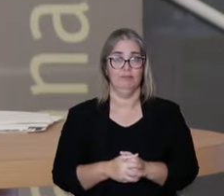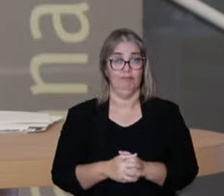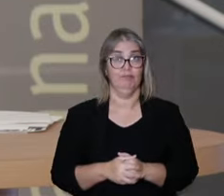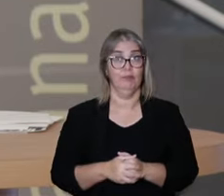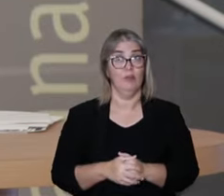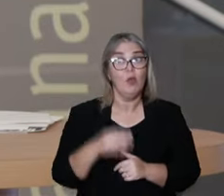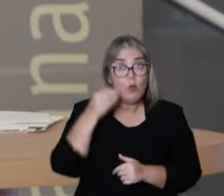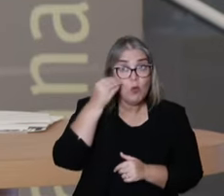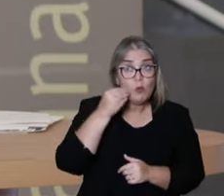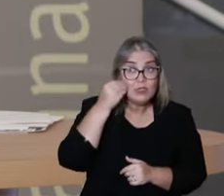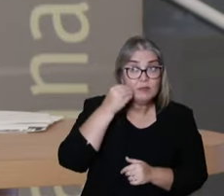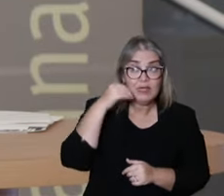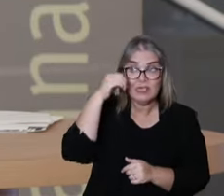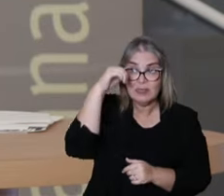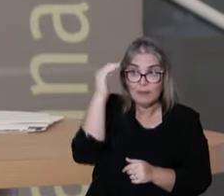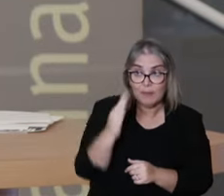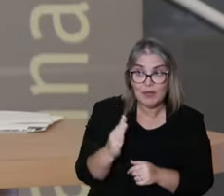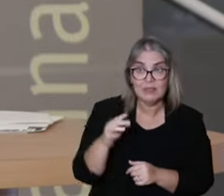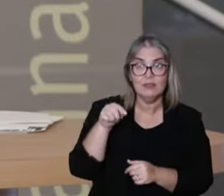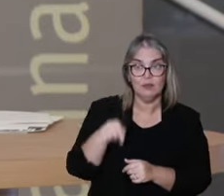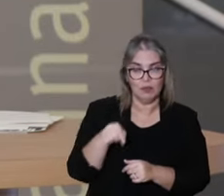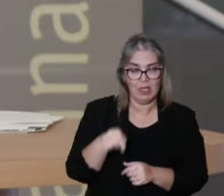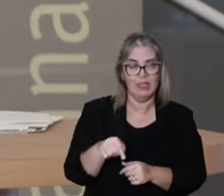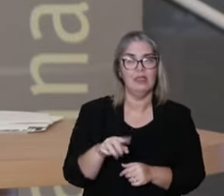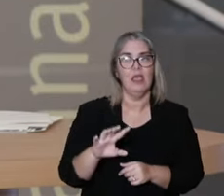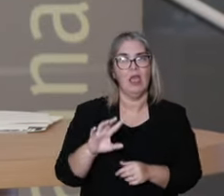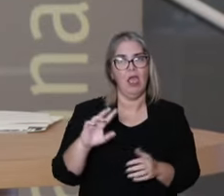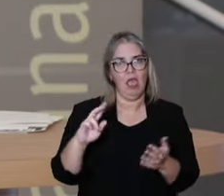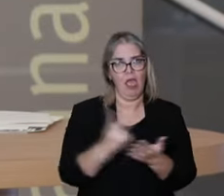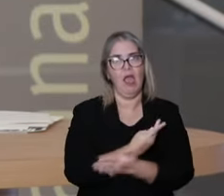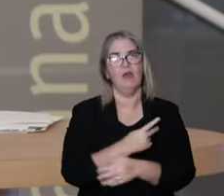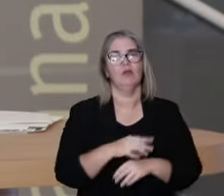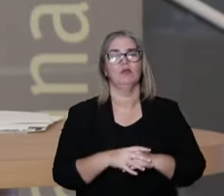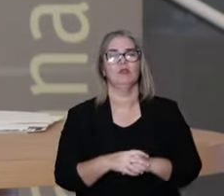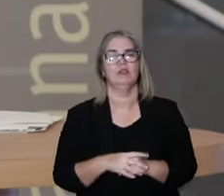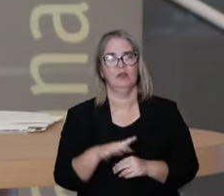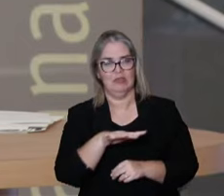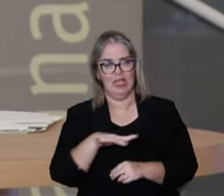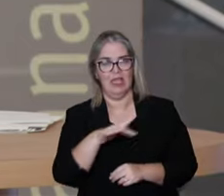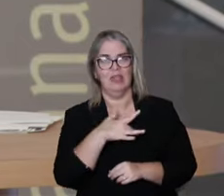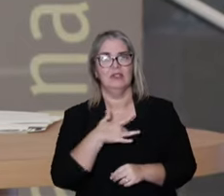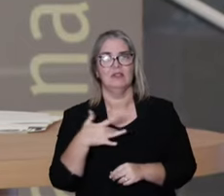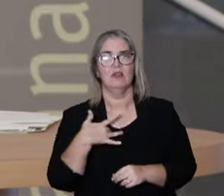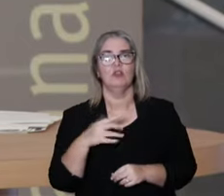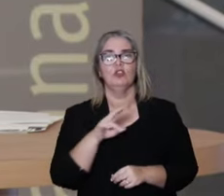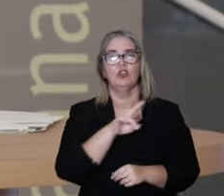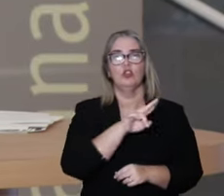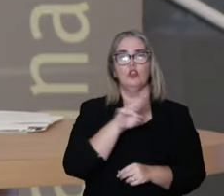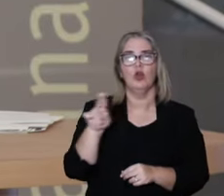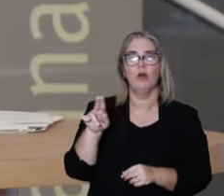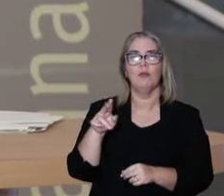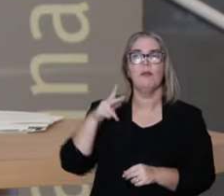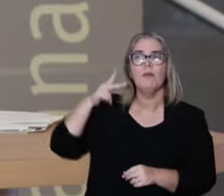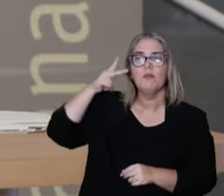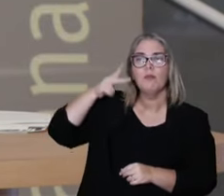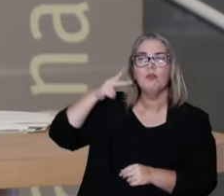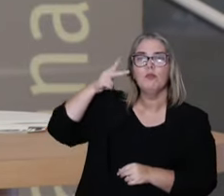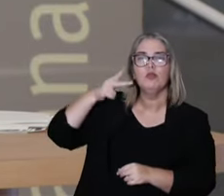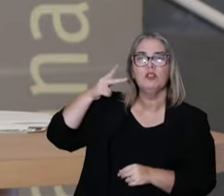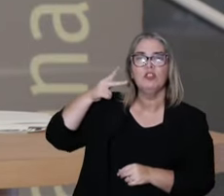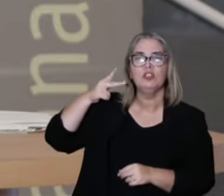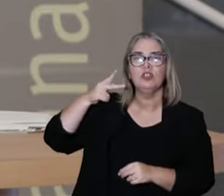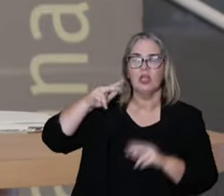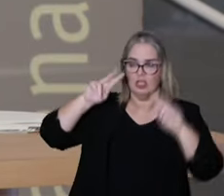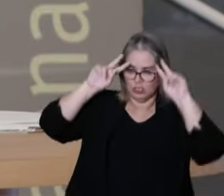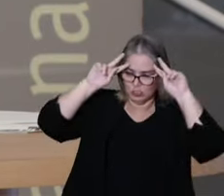Brazilian experience that was to face this Cartesian perspective of health approach is